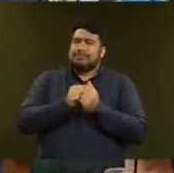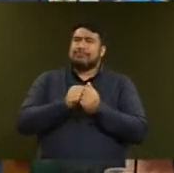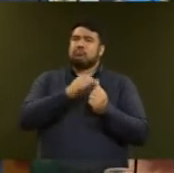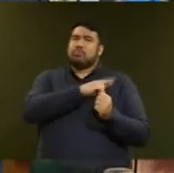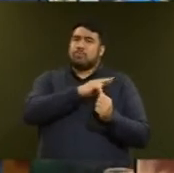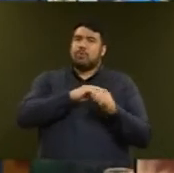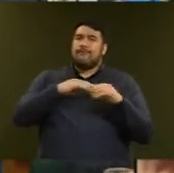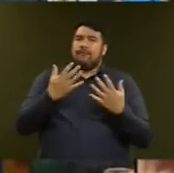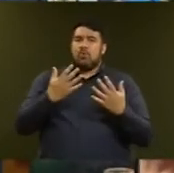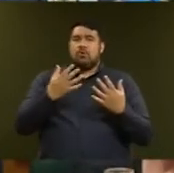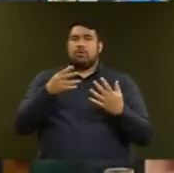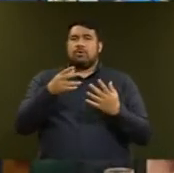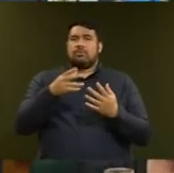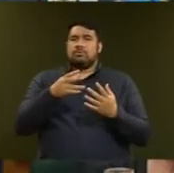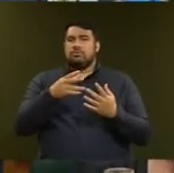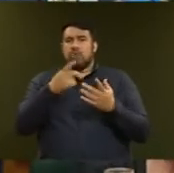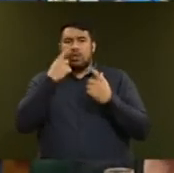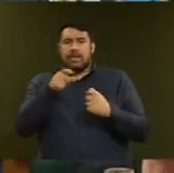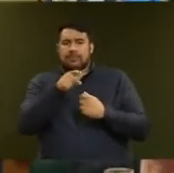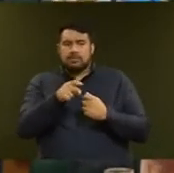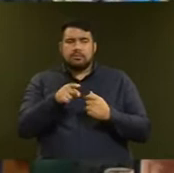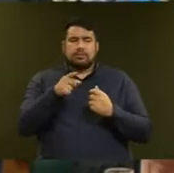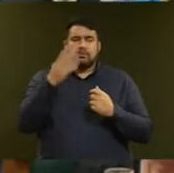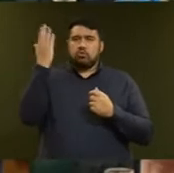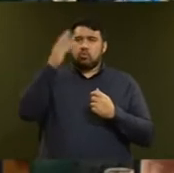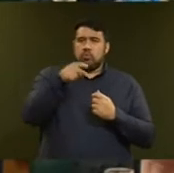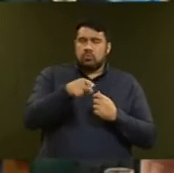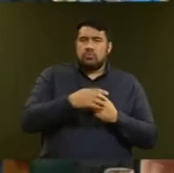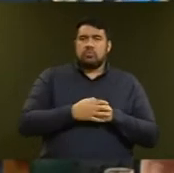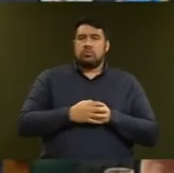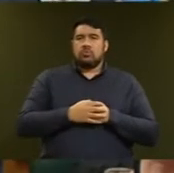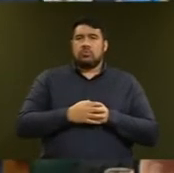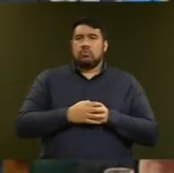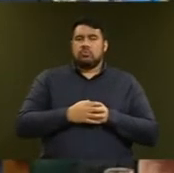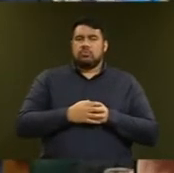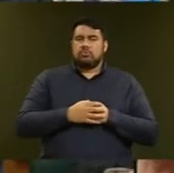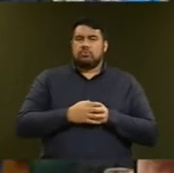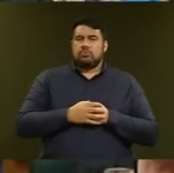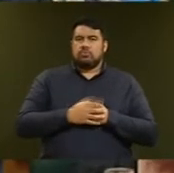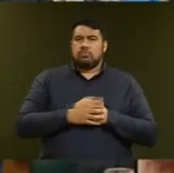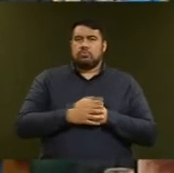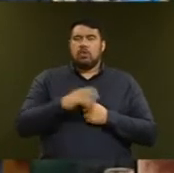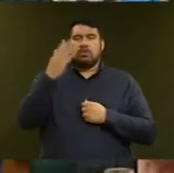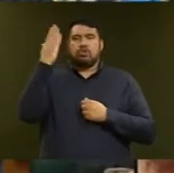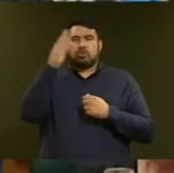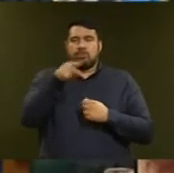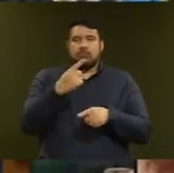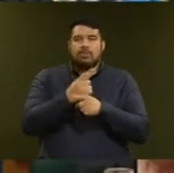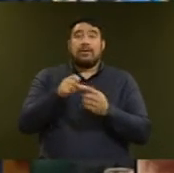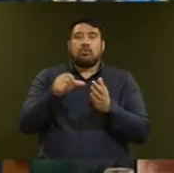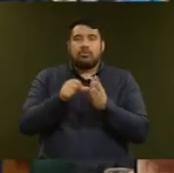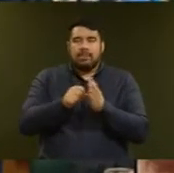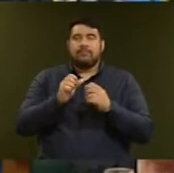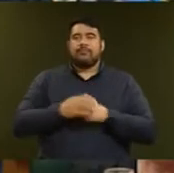out for future generations whilst also making the essential investments needed now to ensure New Zealanders can access